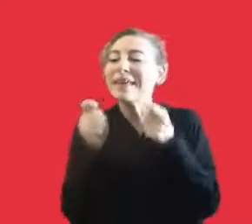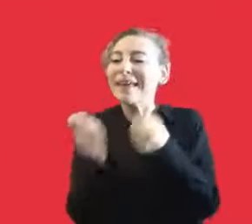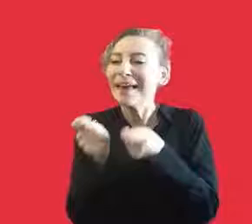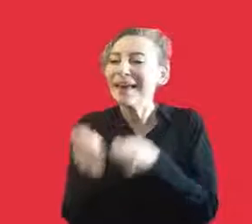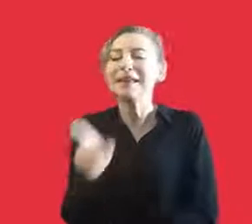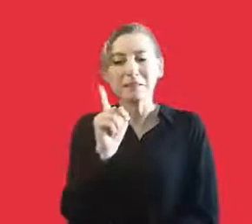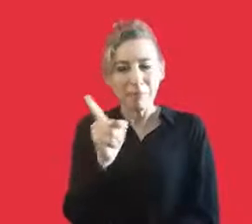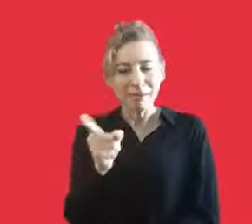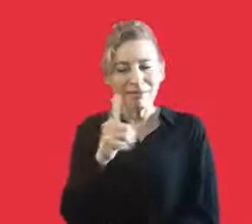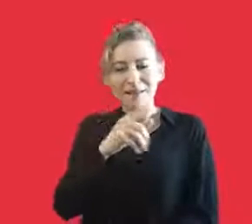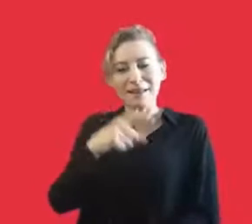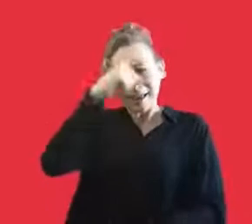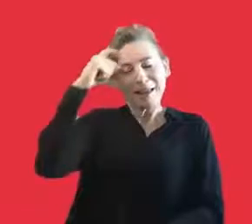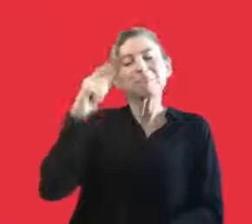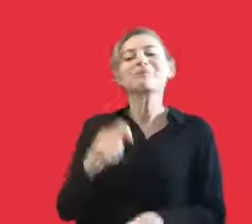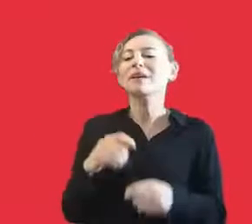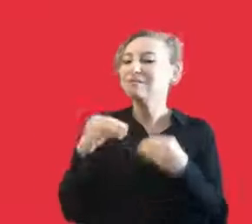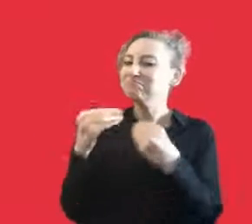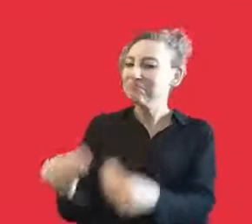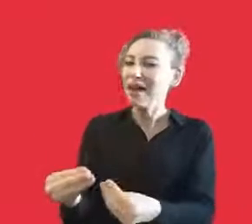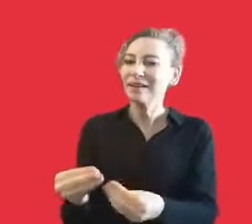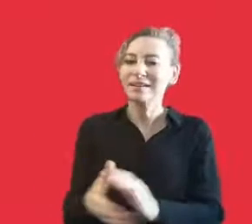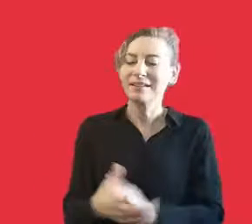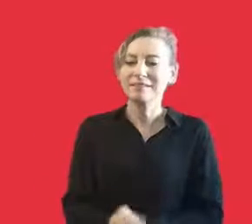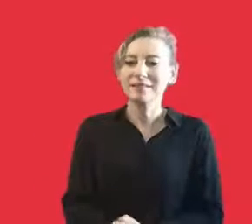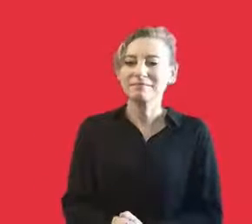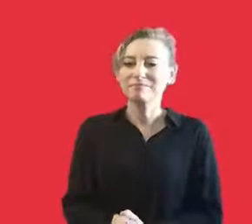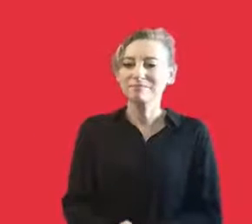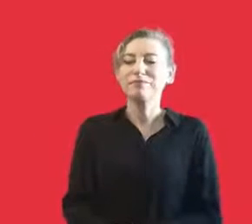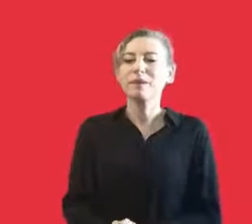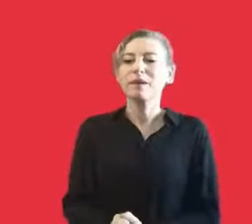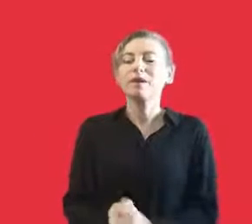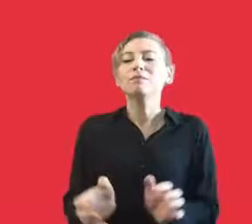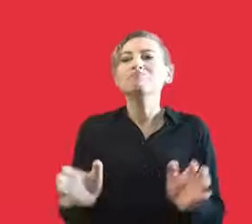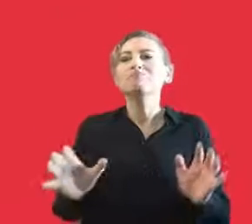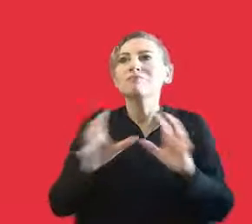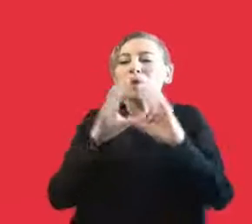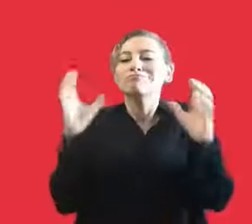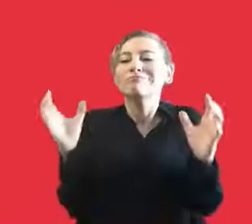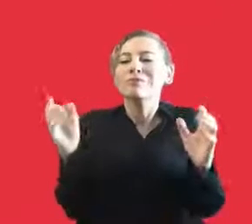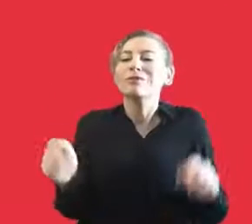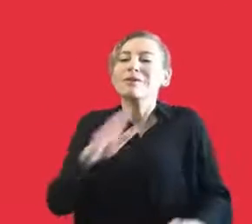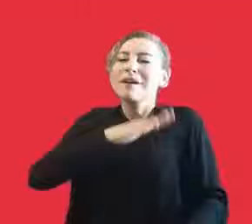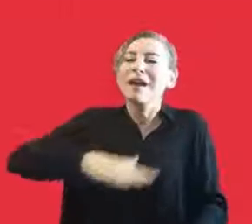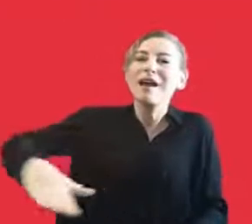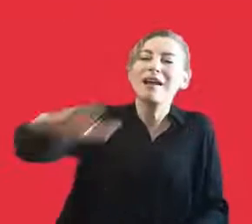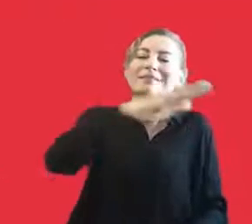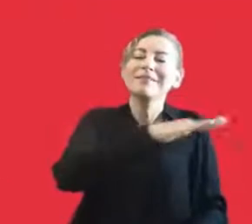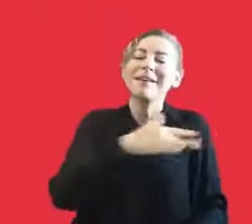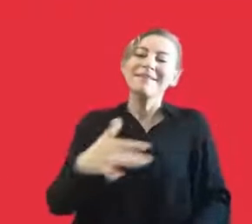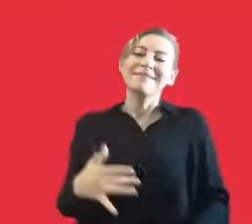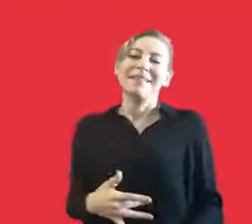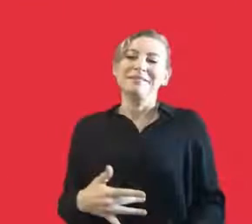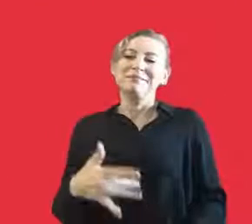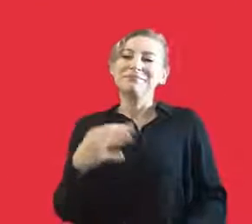all trainers and everyone who contributed and who have become a part of this large family. I would like to thank everyone